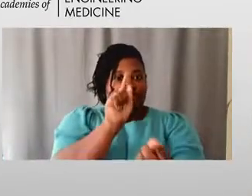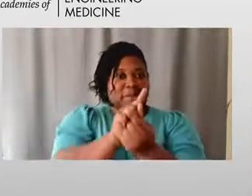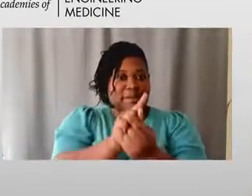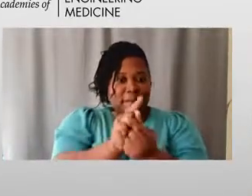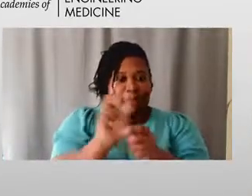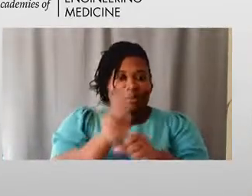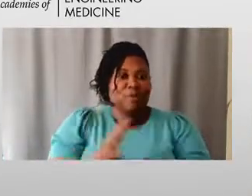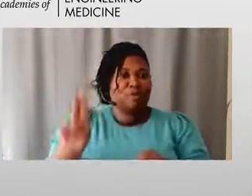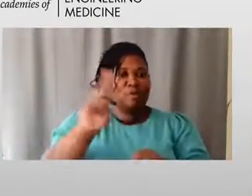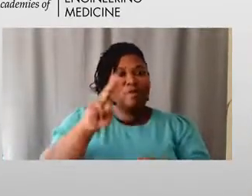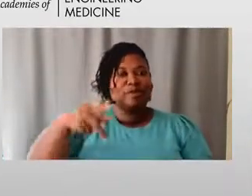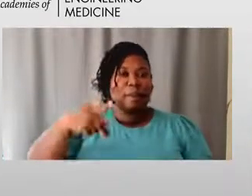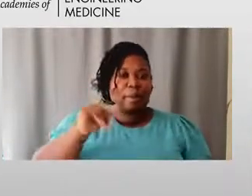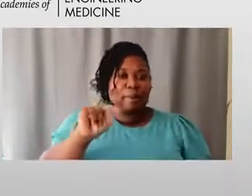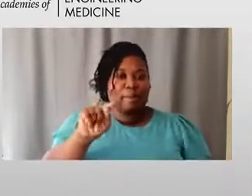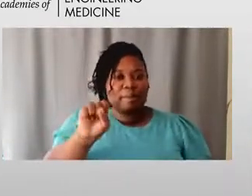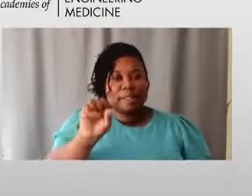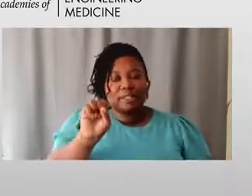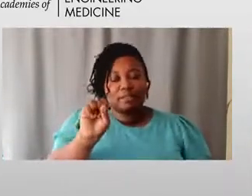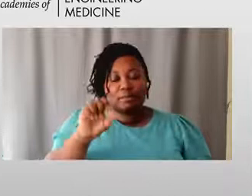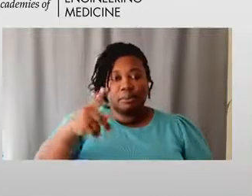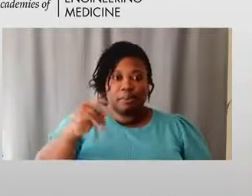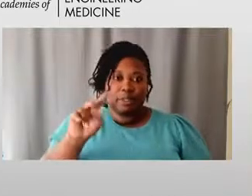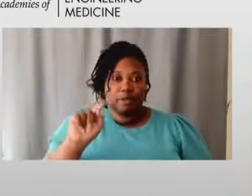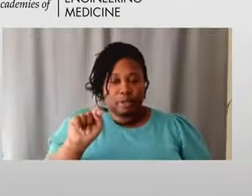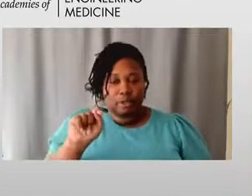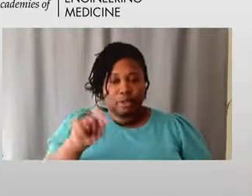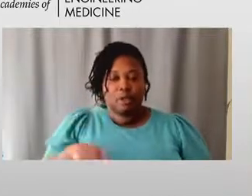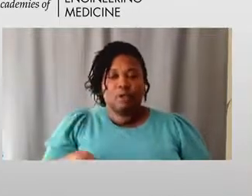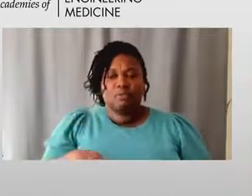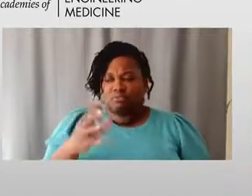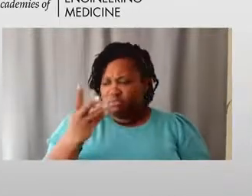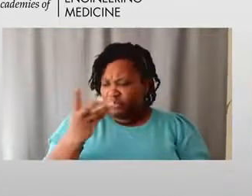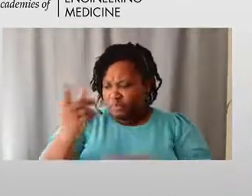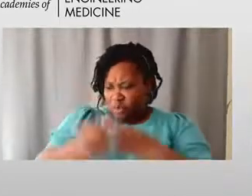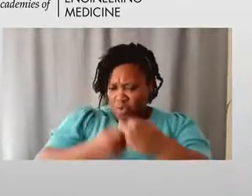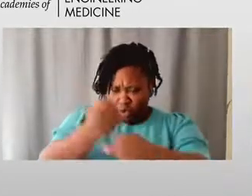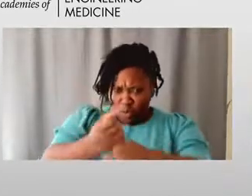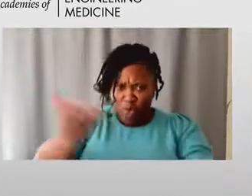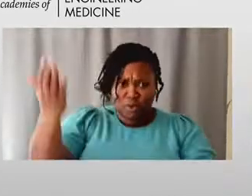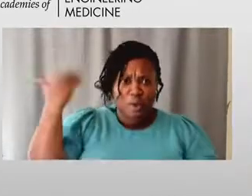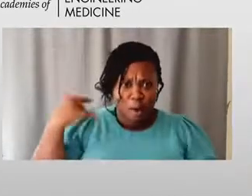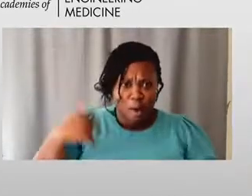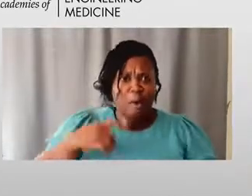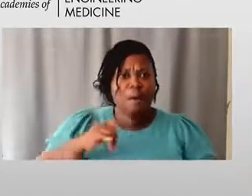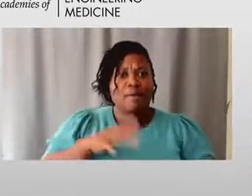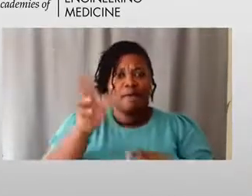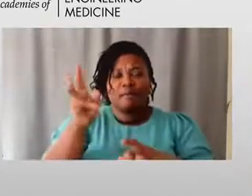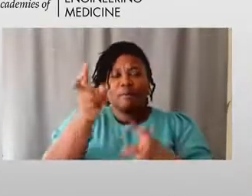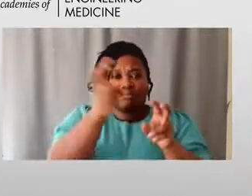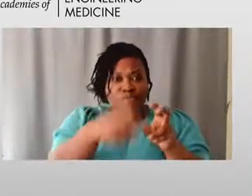of Pittsburgh a few years ago and actually giving him a tour of some of our resources.